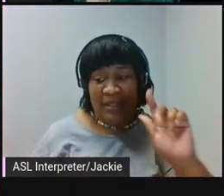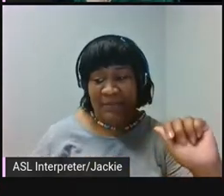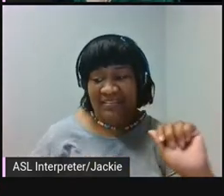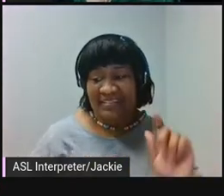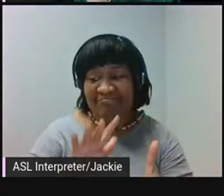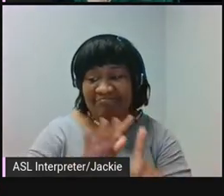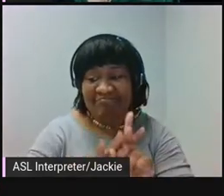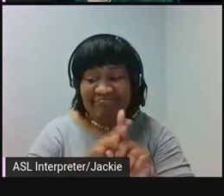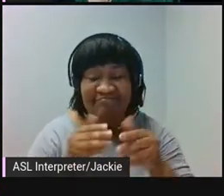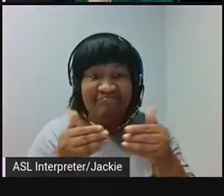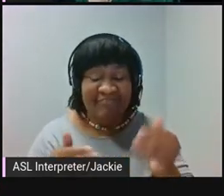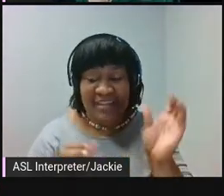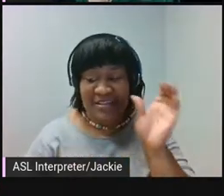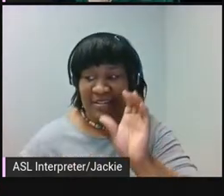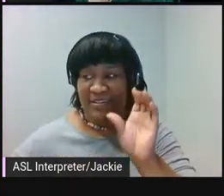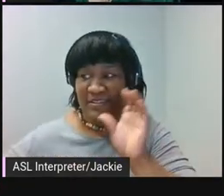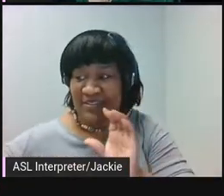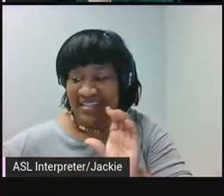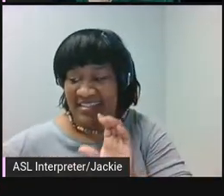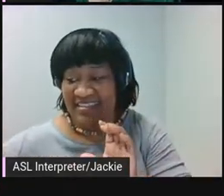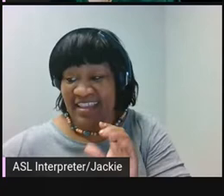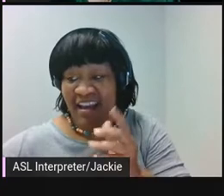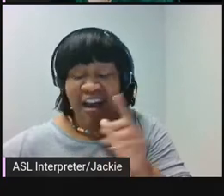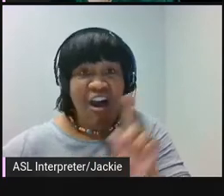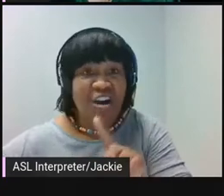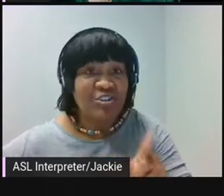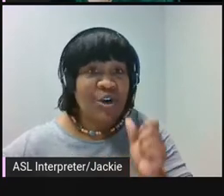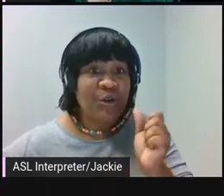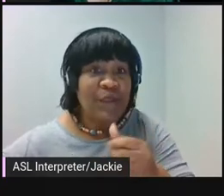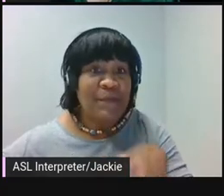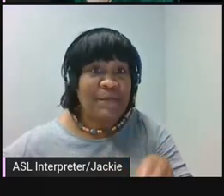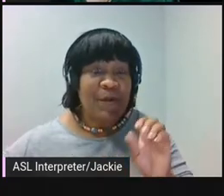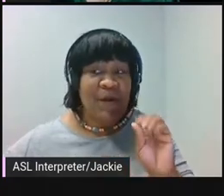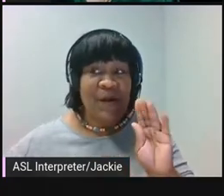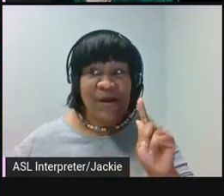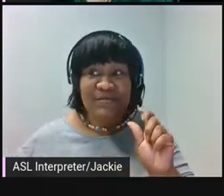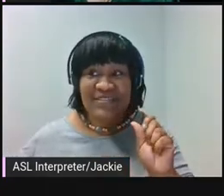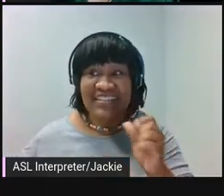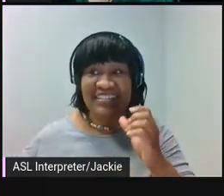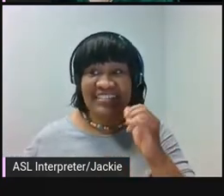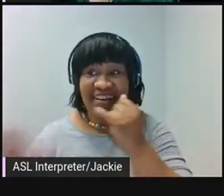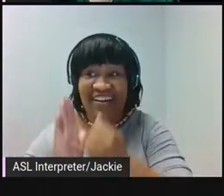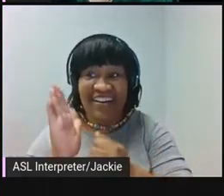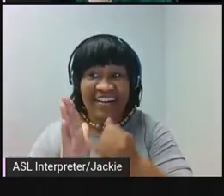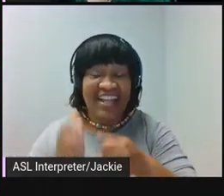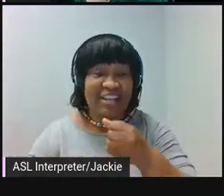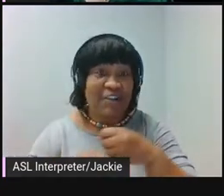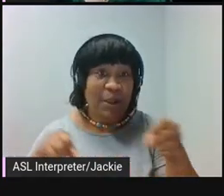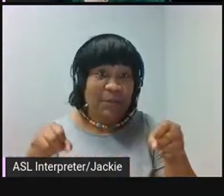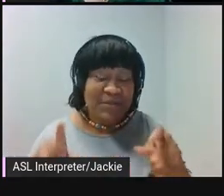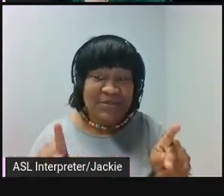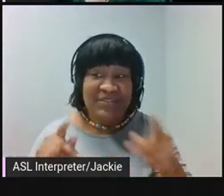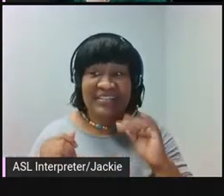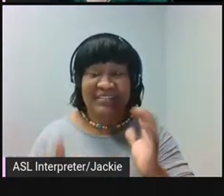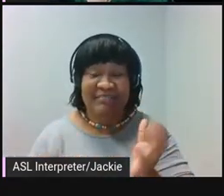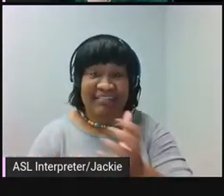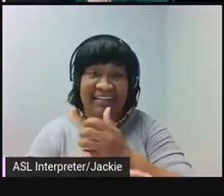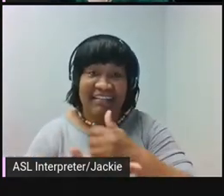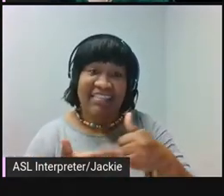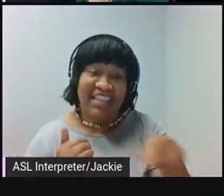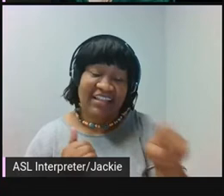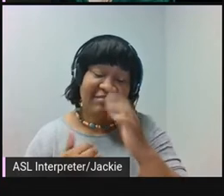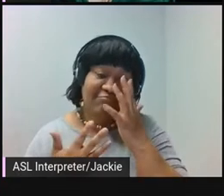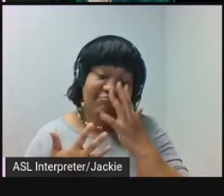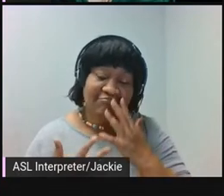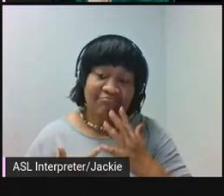and appear alongside in searches. Also, I create art objects and I create opportunities to collectively mourn.